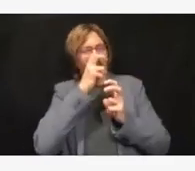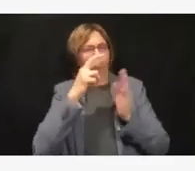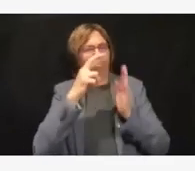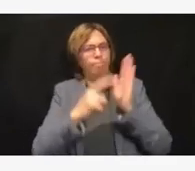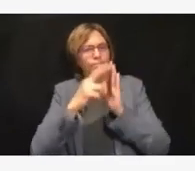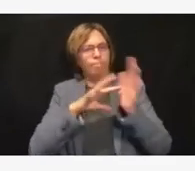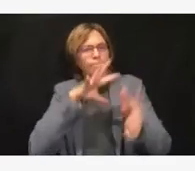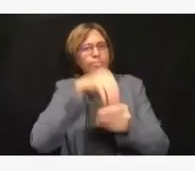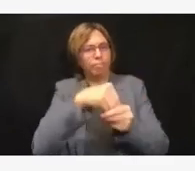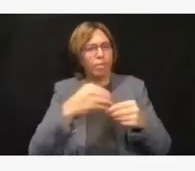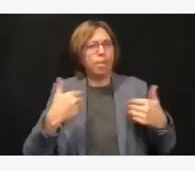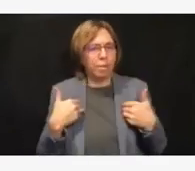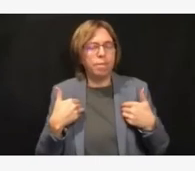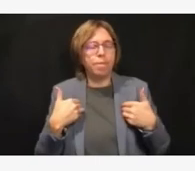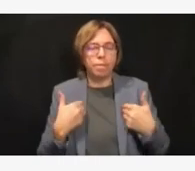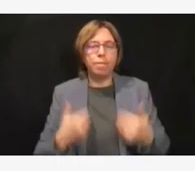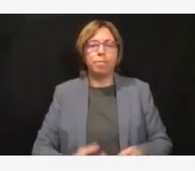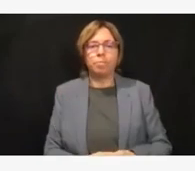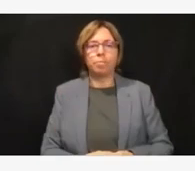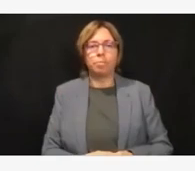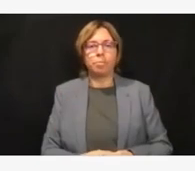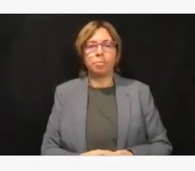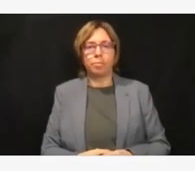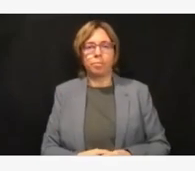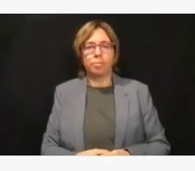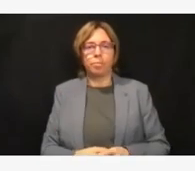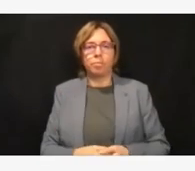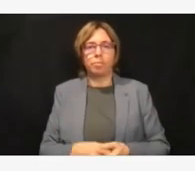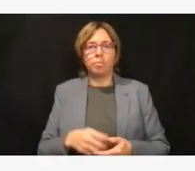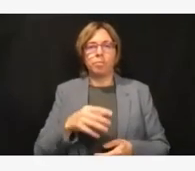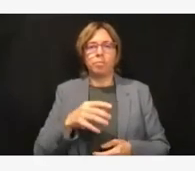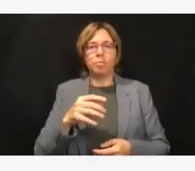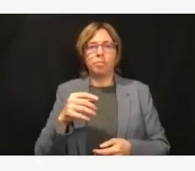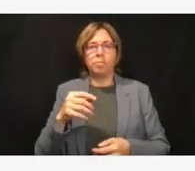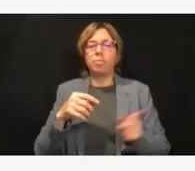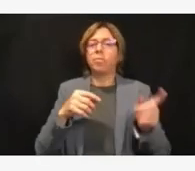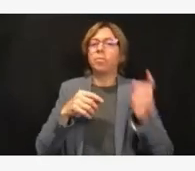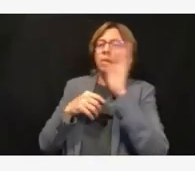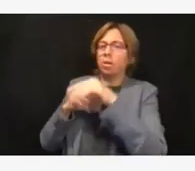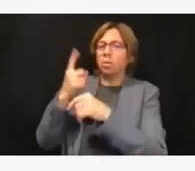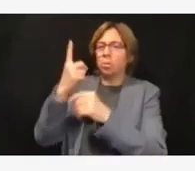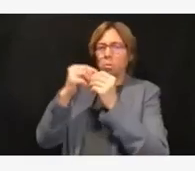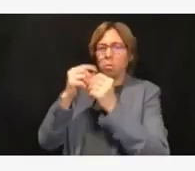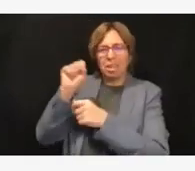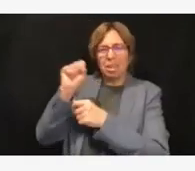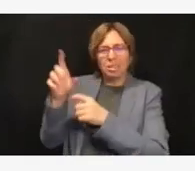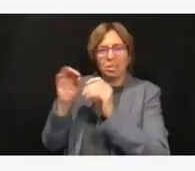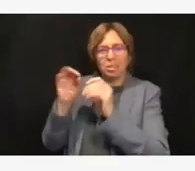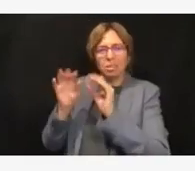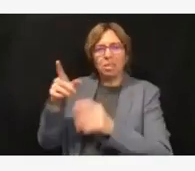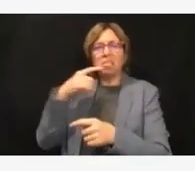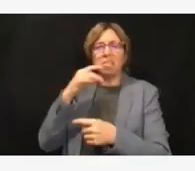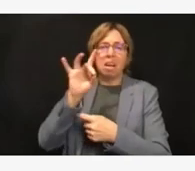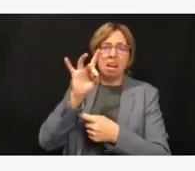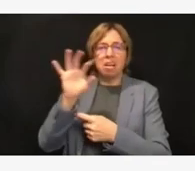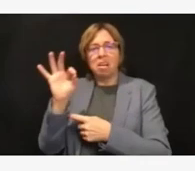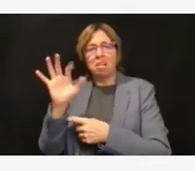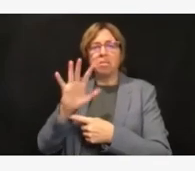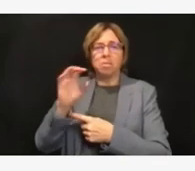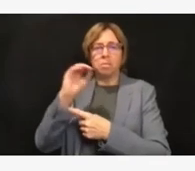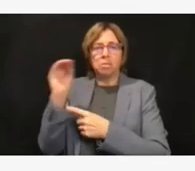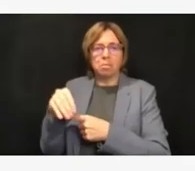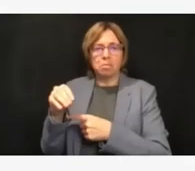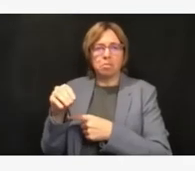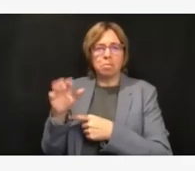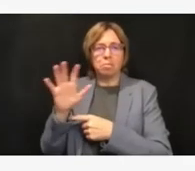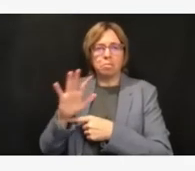And I just want to ask one more clarifying question. I'm so sorry. When you say 8% to 9%, understanding that's ballpark, is that 8% to